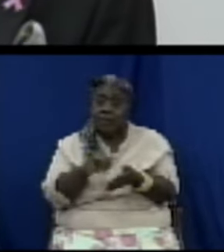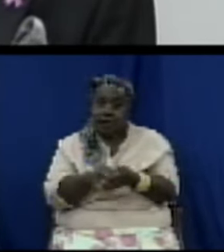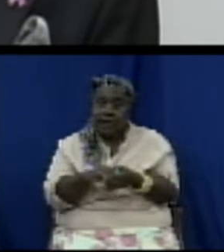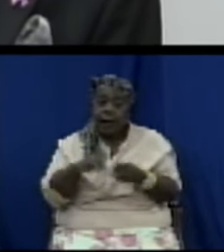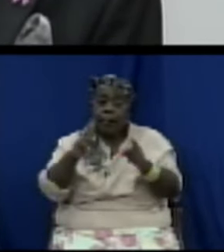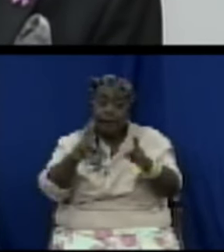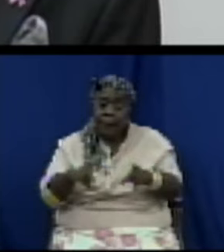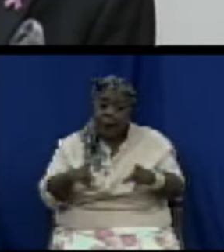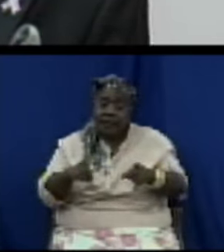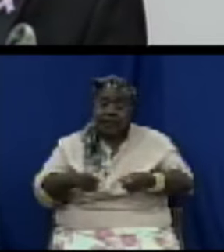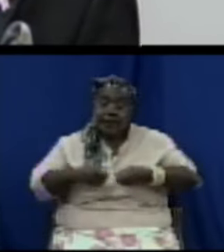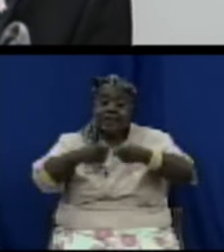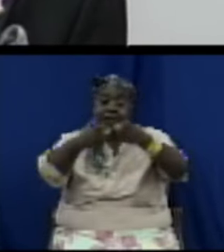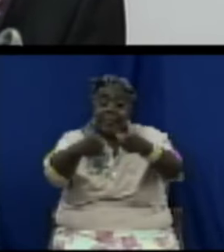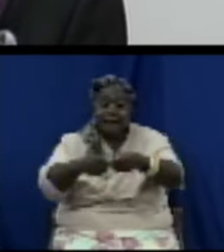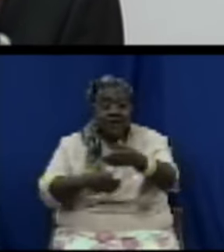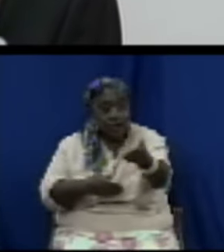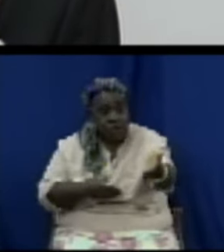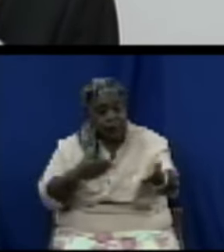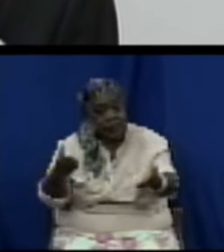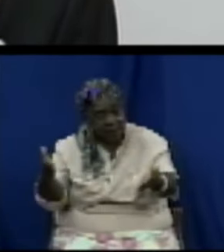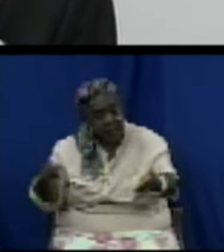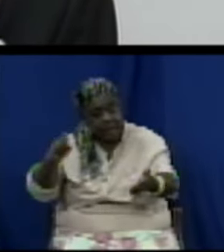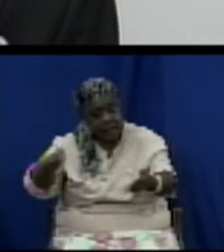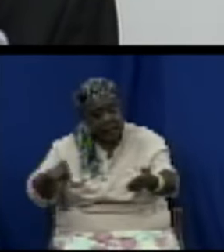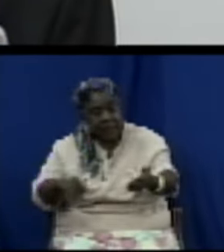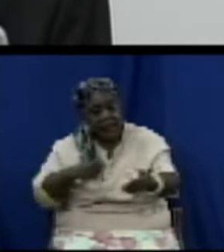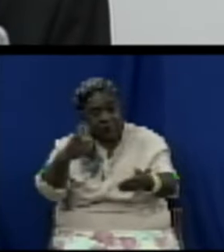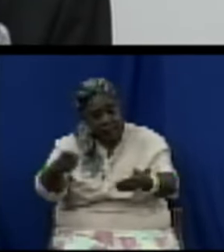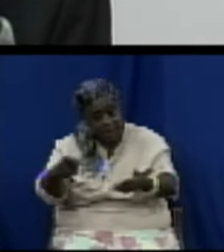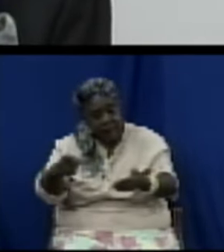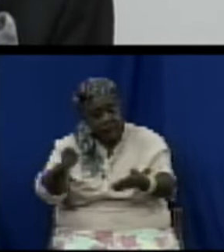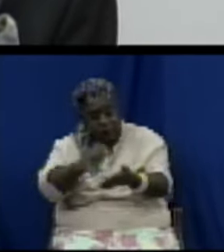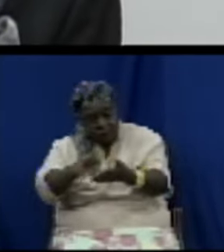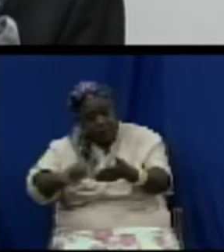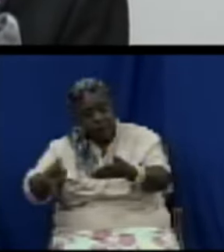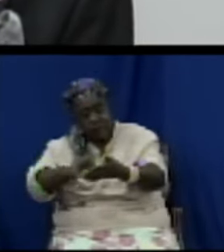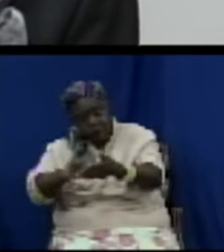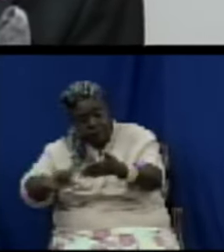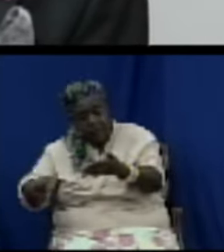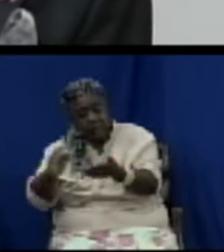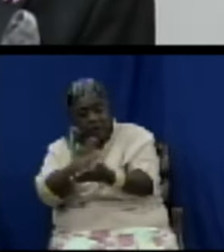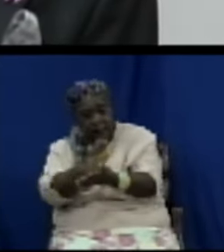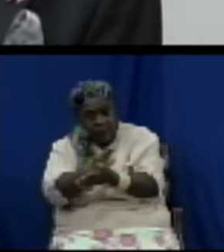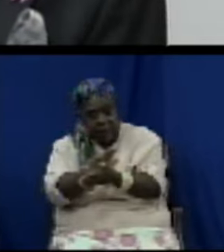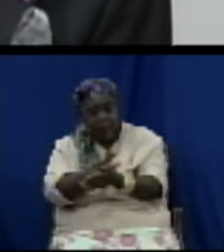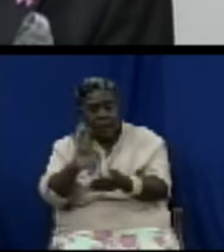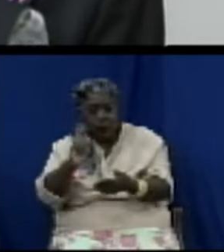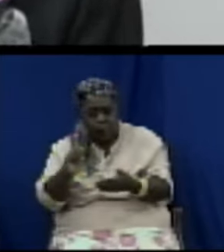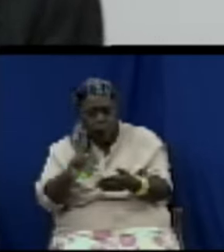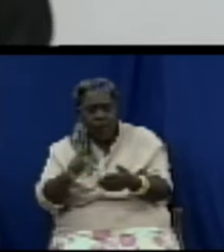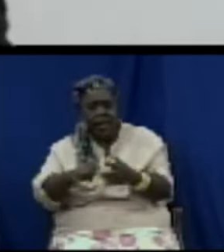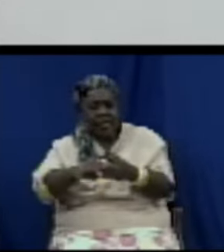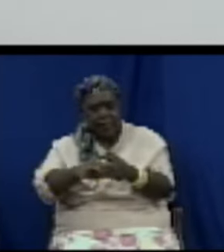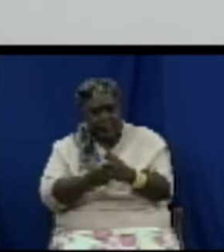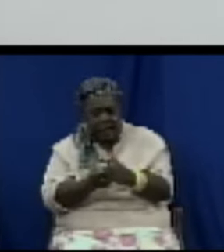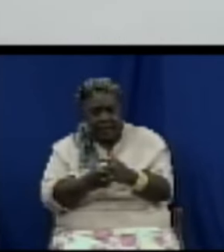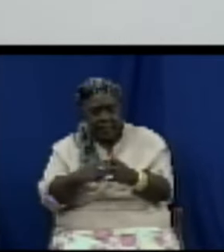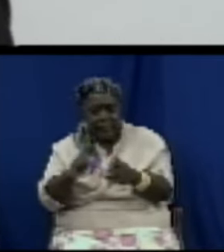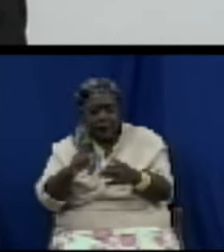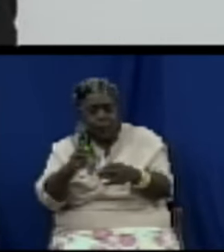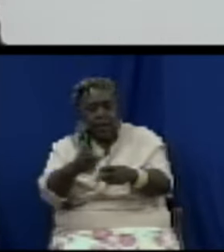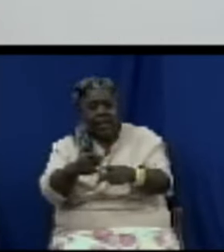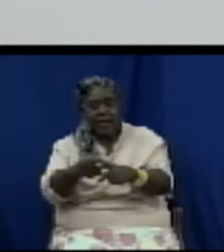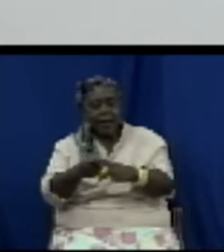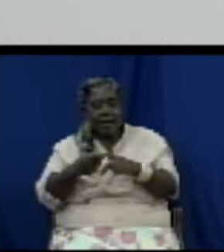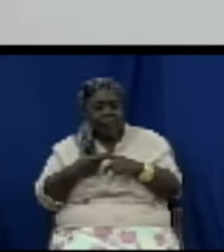under an obligation to provide information as to the origin now if you smuggle it